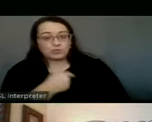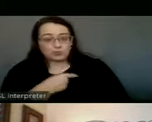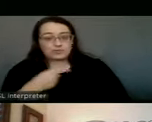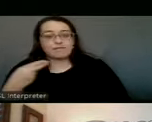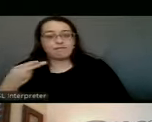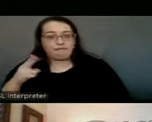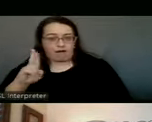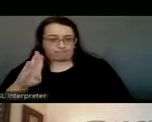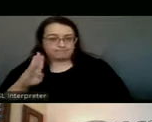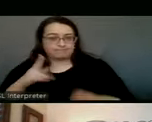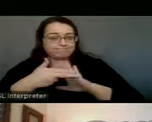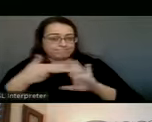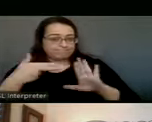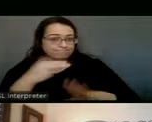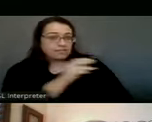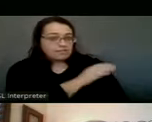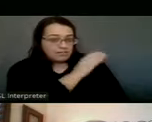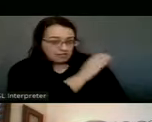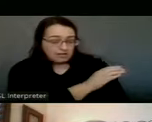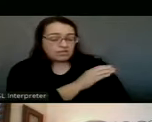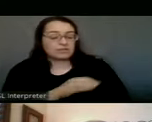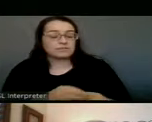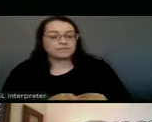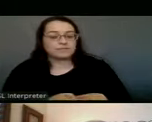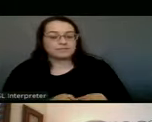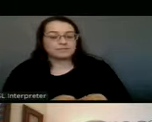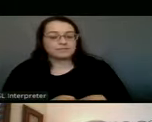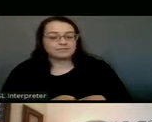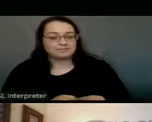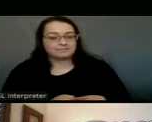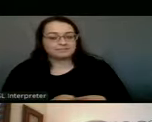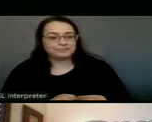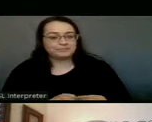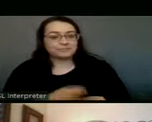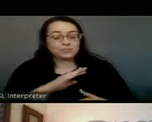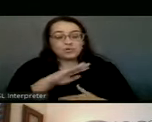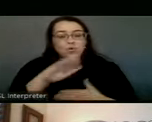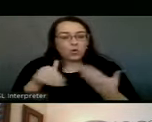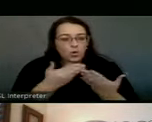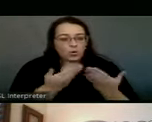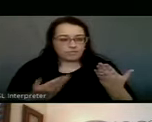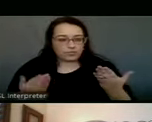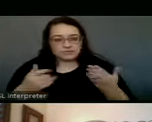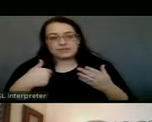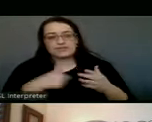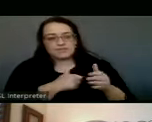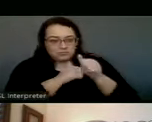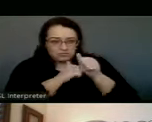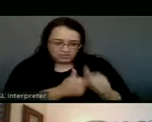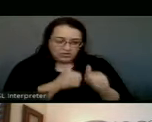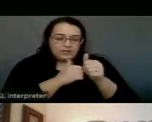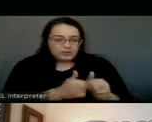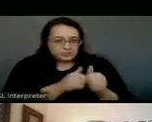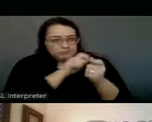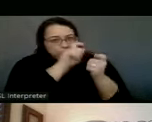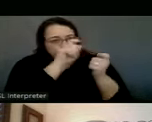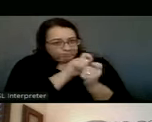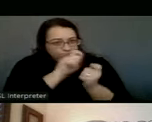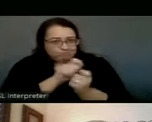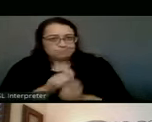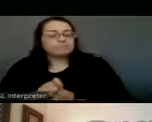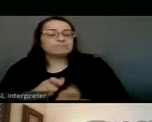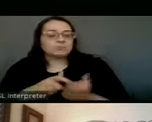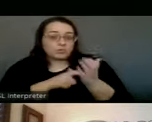hub clinic. And we have, you know, all of those things we are trying to do to the very, you know, and we are